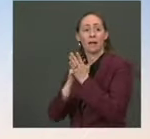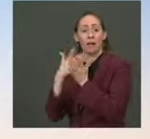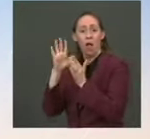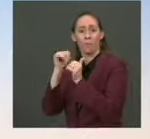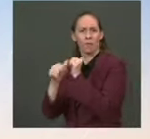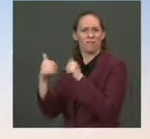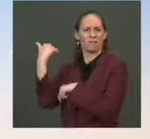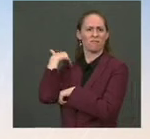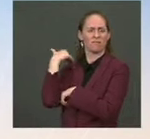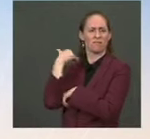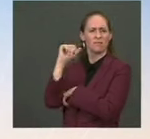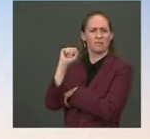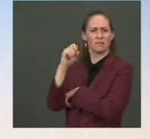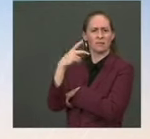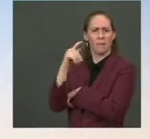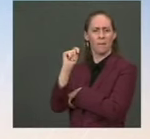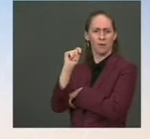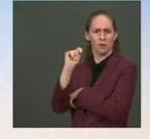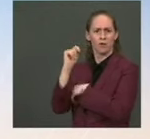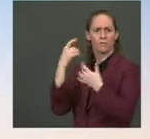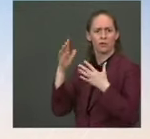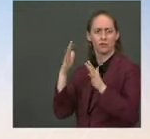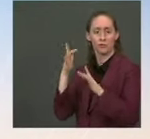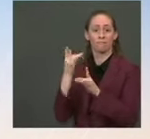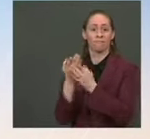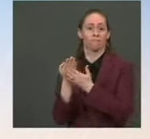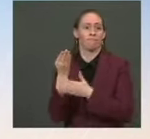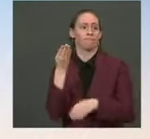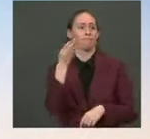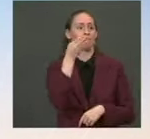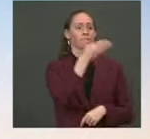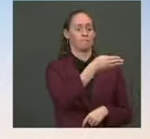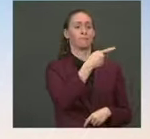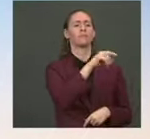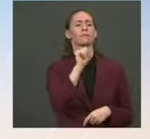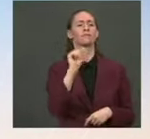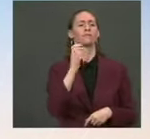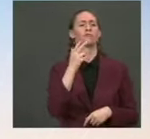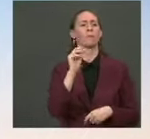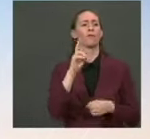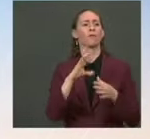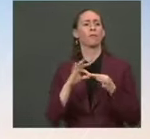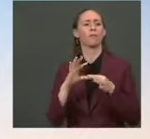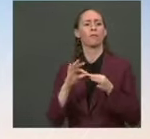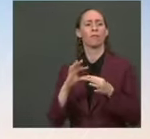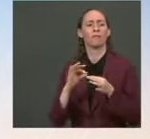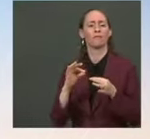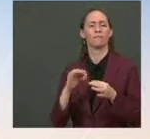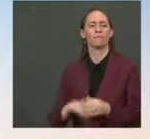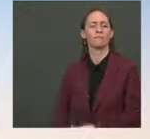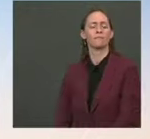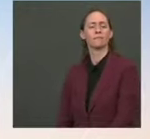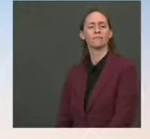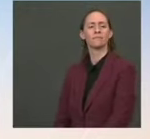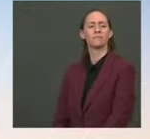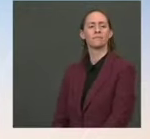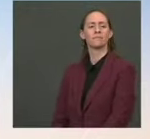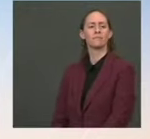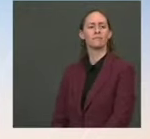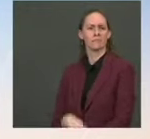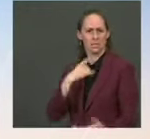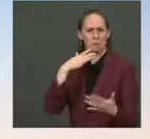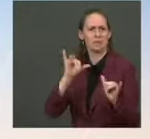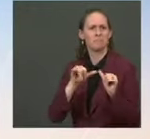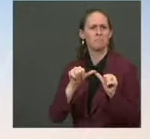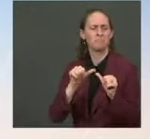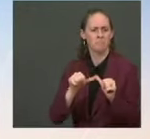Where is that? And is the White House doing anything to push that along? Ms. I would point you to Leader Schumer's office on any status of when that would come forward.